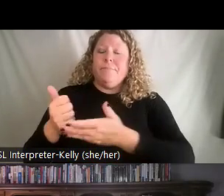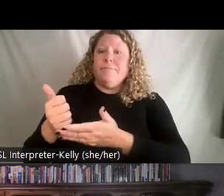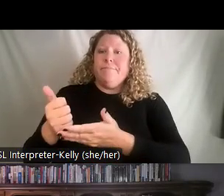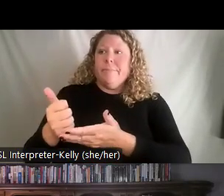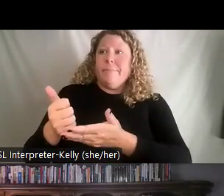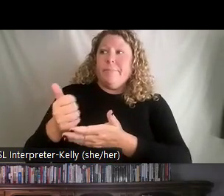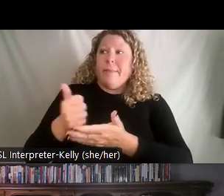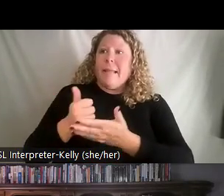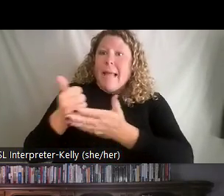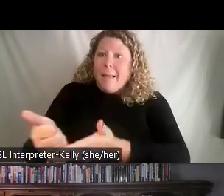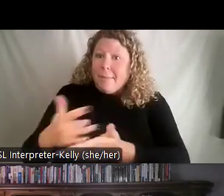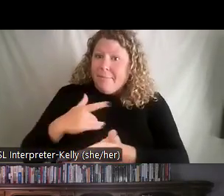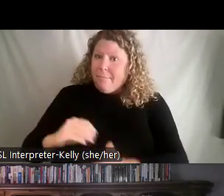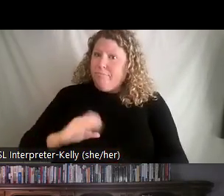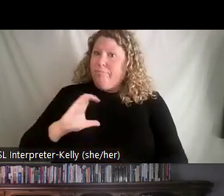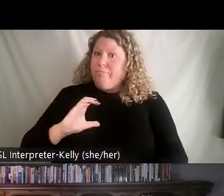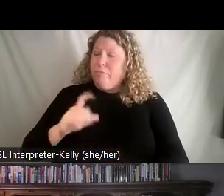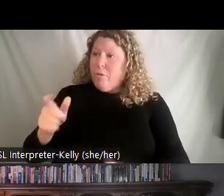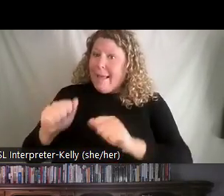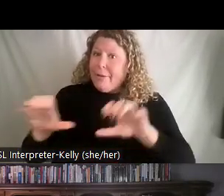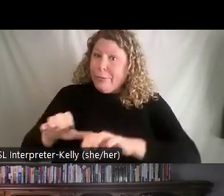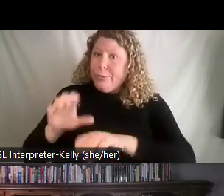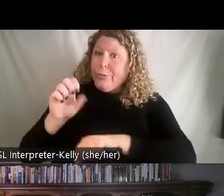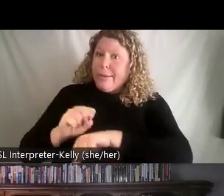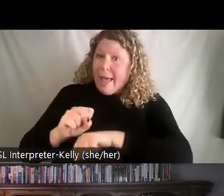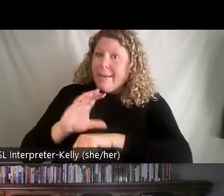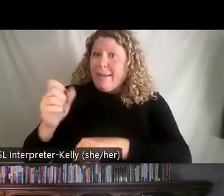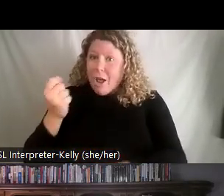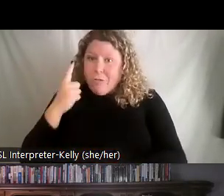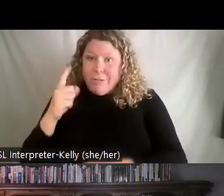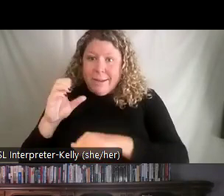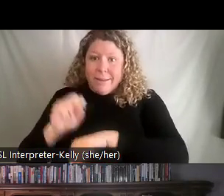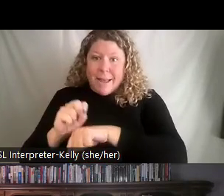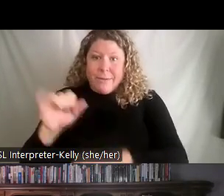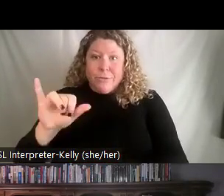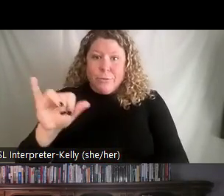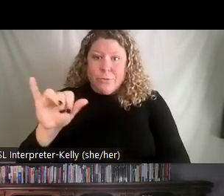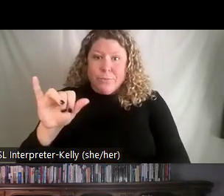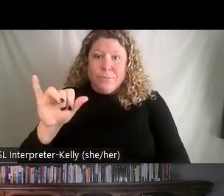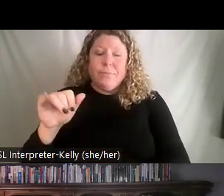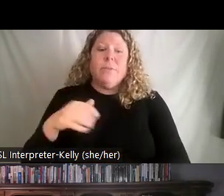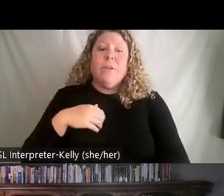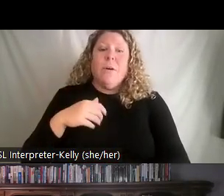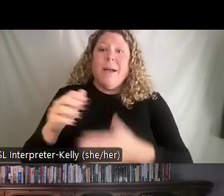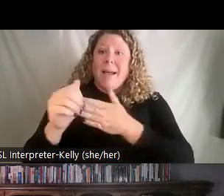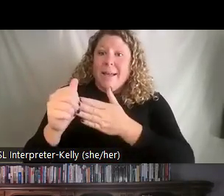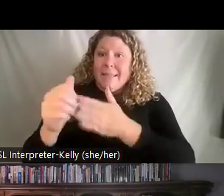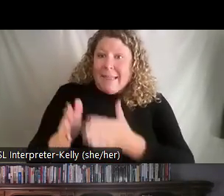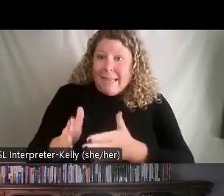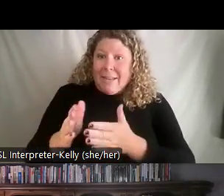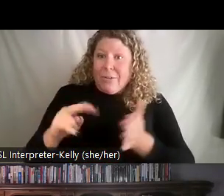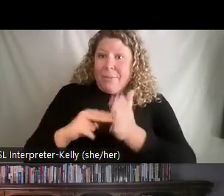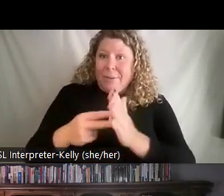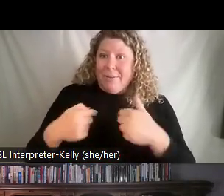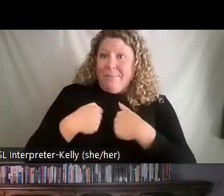level of confidence so they can do the task and they understand it. So what do we need to do as a leader? We're going to show up in a lot of ways. This is where we're going to